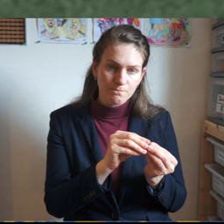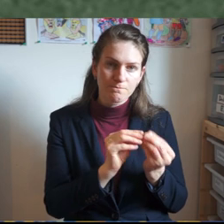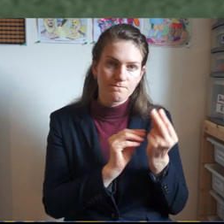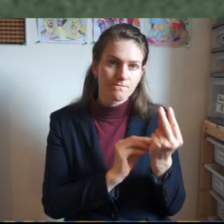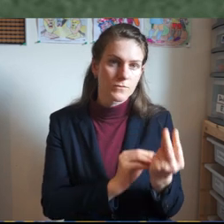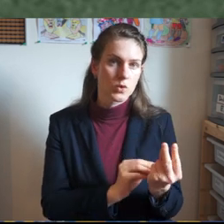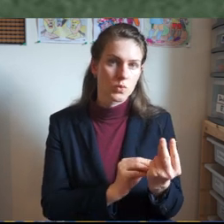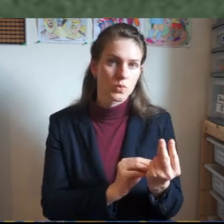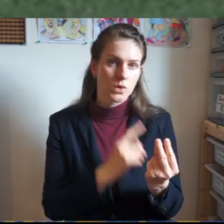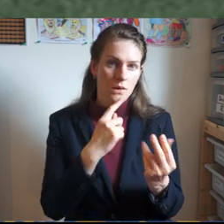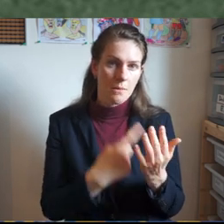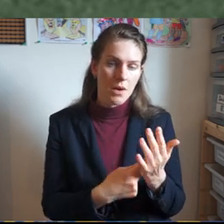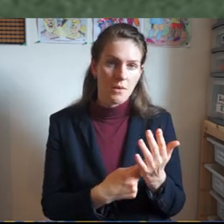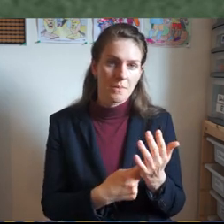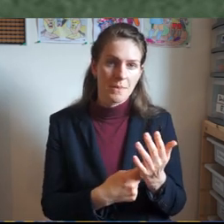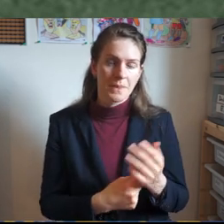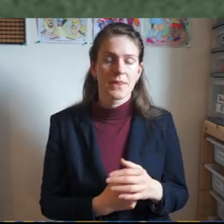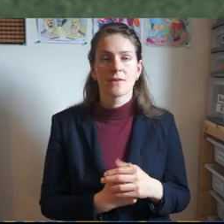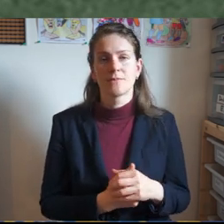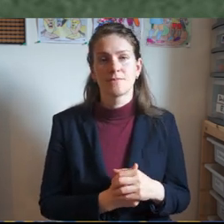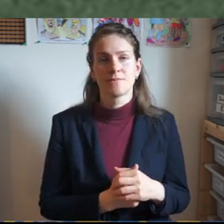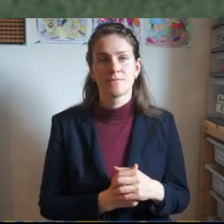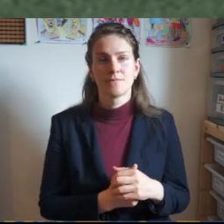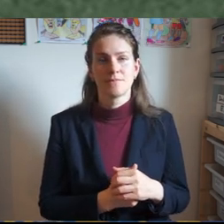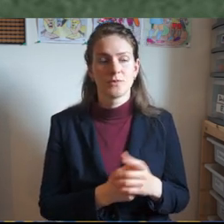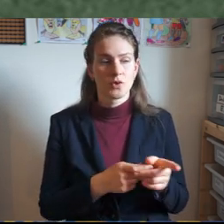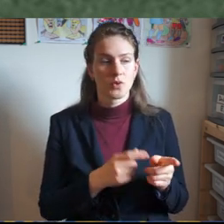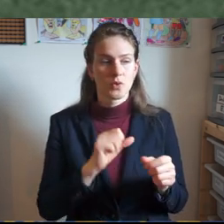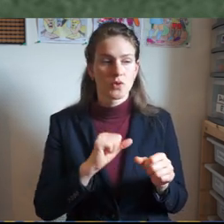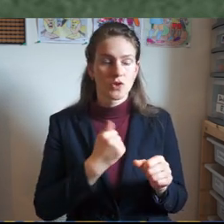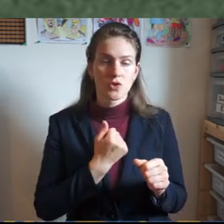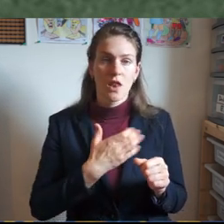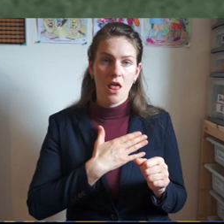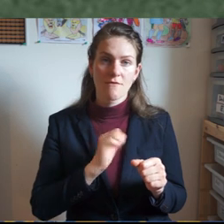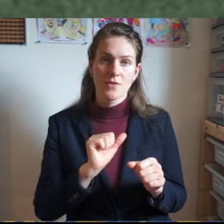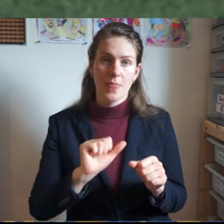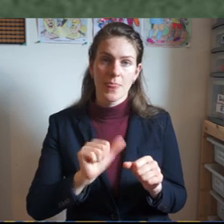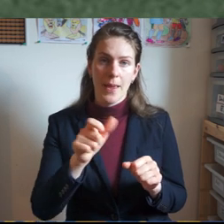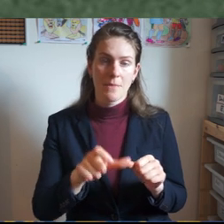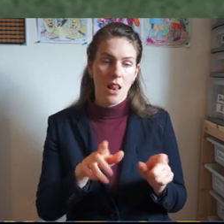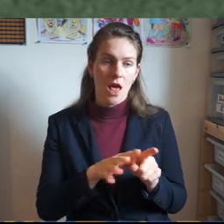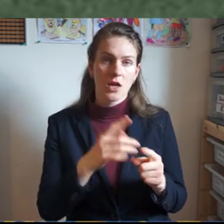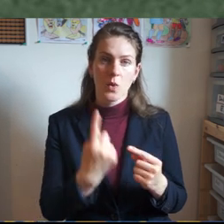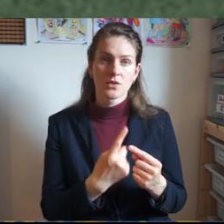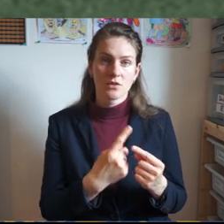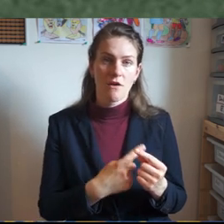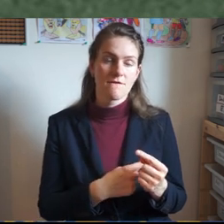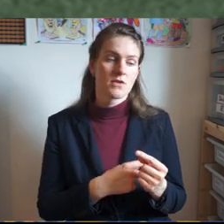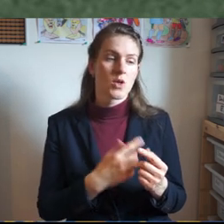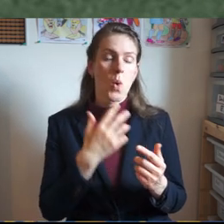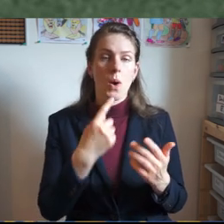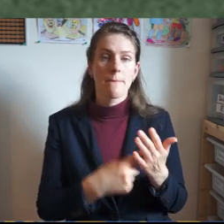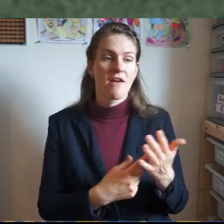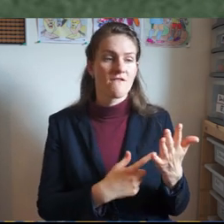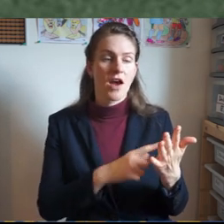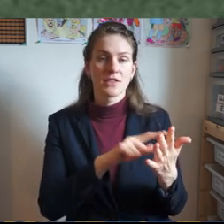commandments thou shalt love thy neighbour as thyself. of course this young man he